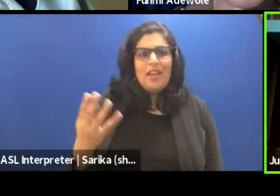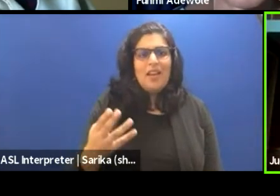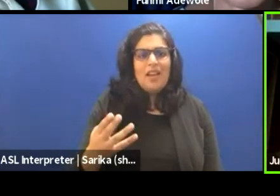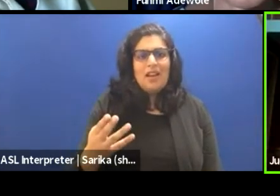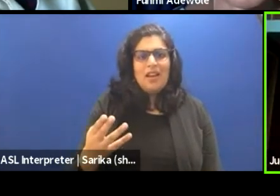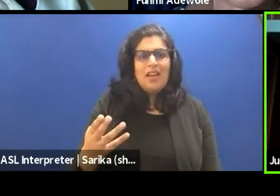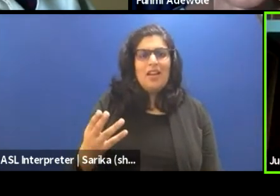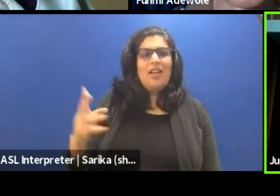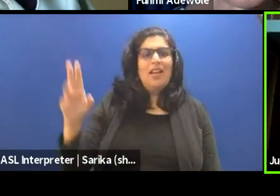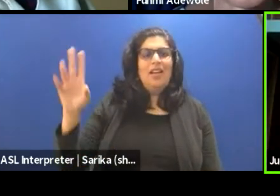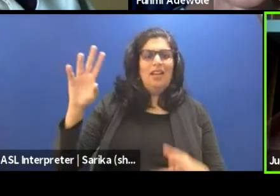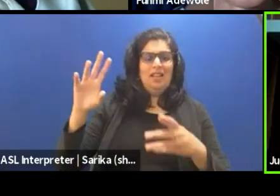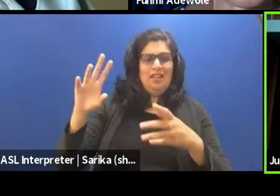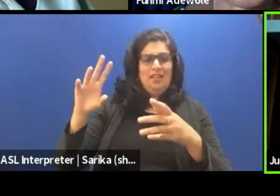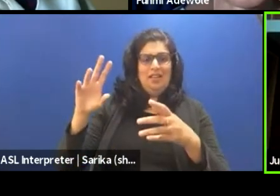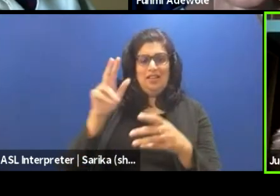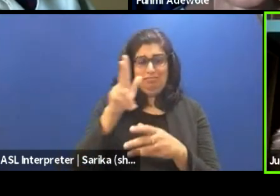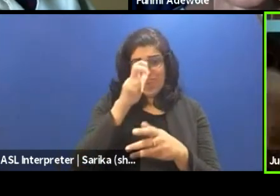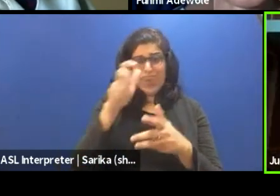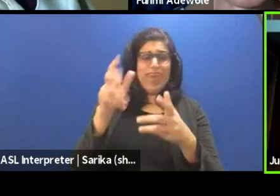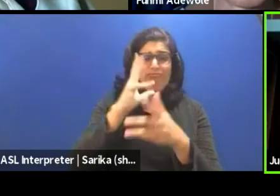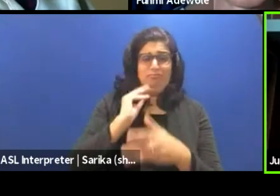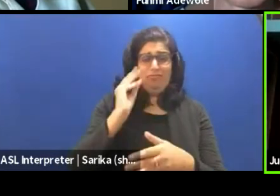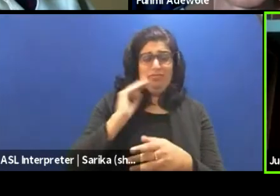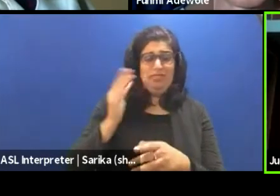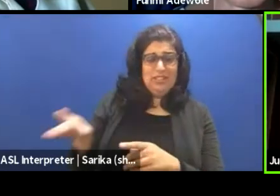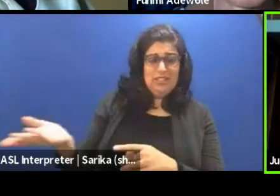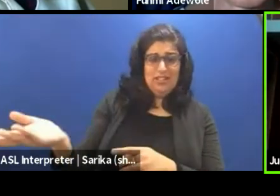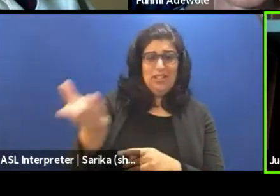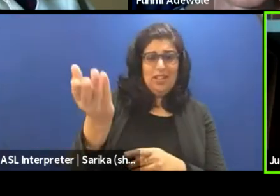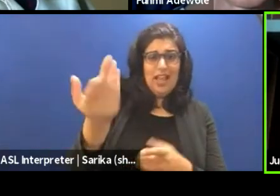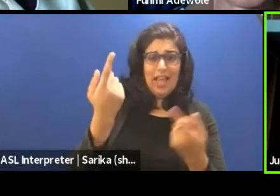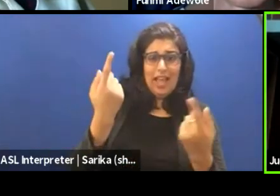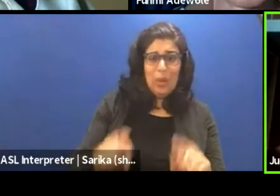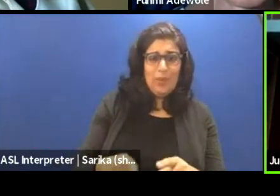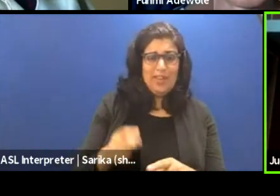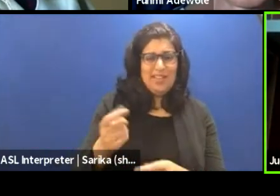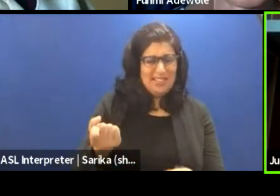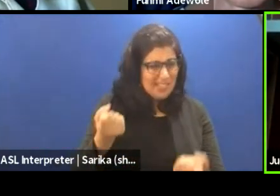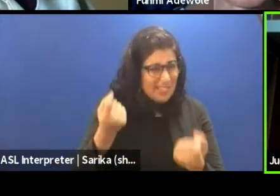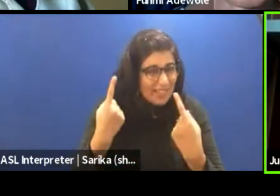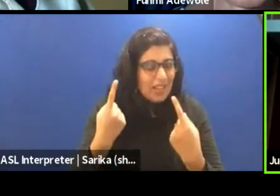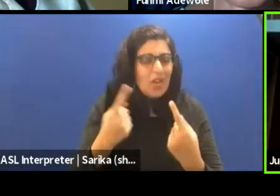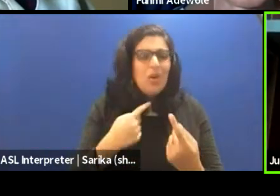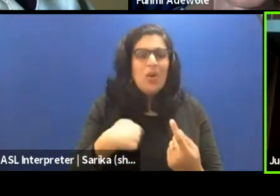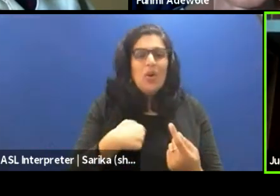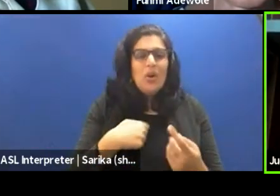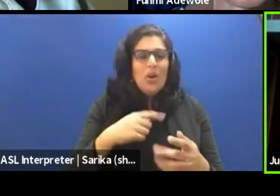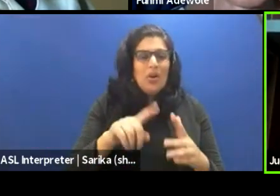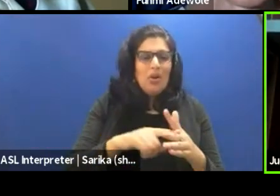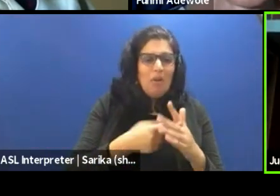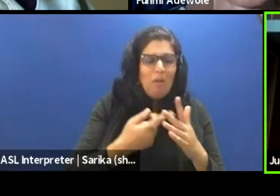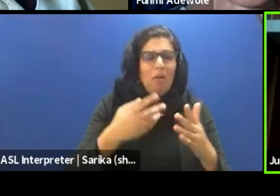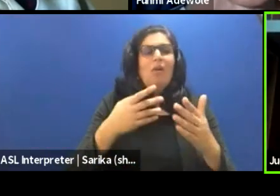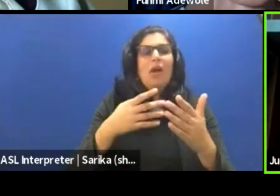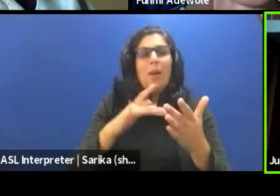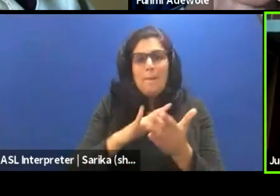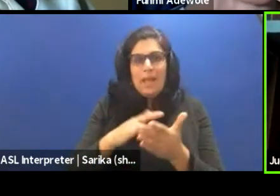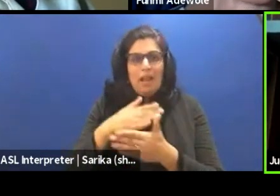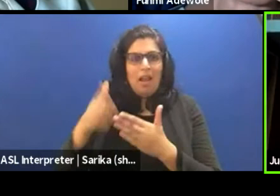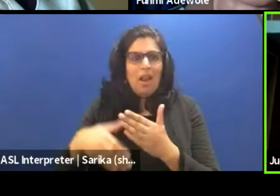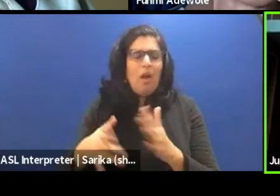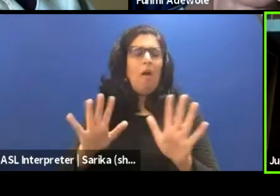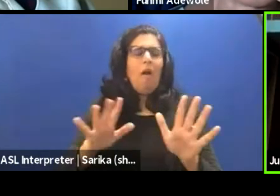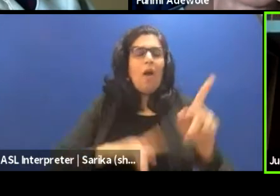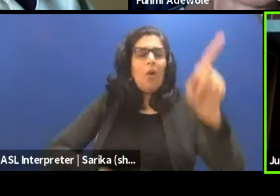experience that took place. So, there was a beginning, a middle, and an end. Do you get what I mean? So, we have to start coming back to the table and say, hey, no, no,